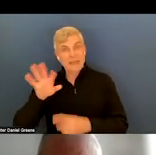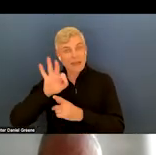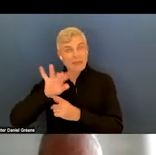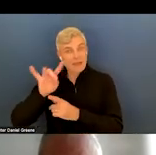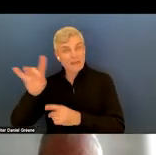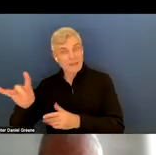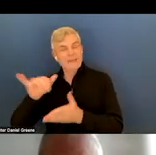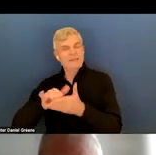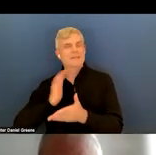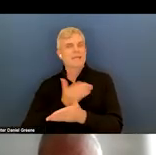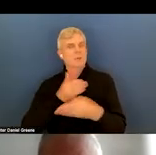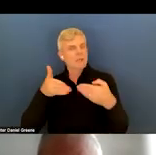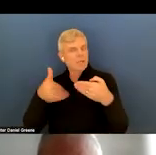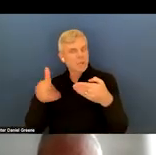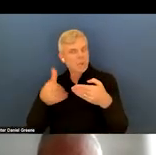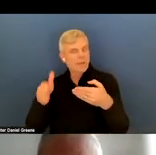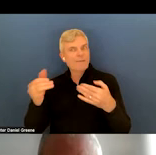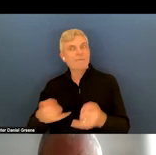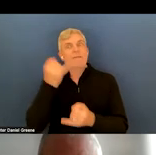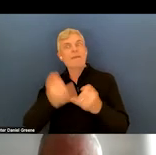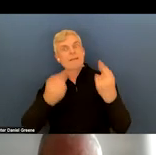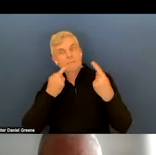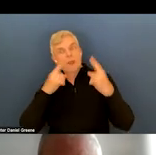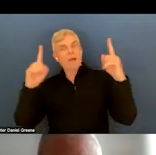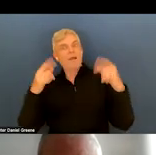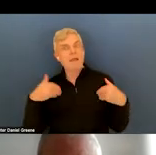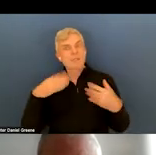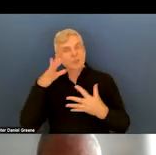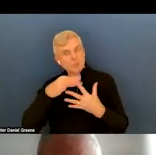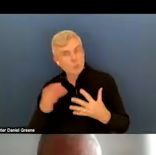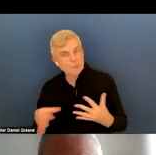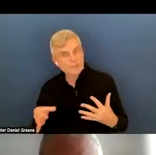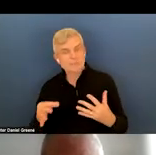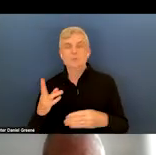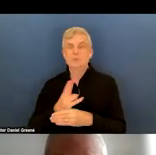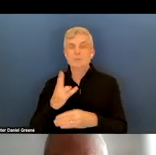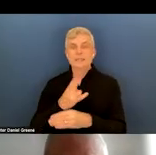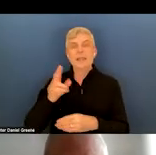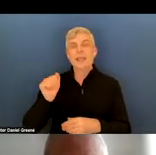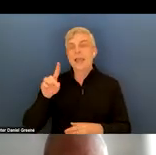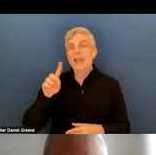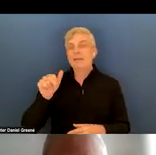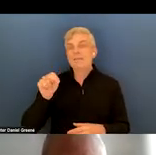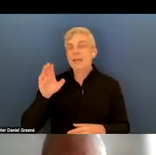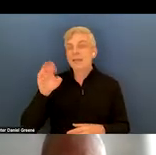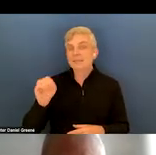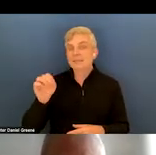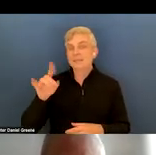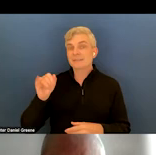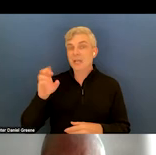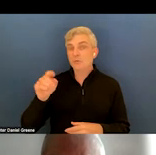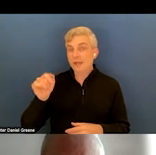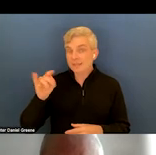through the use of advanced directives and other tools that we can use to support people making decisions for